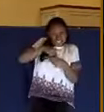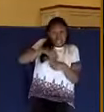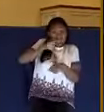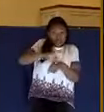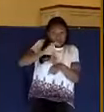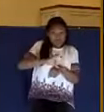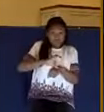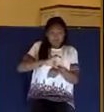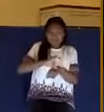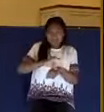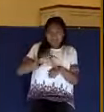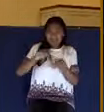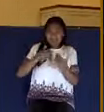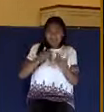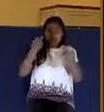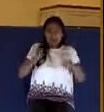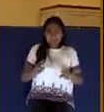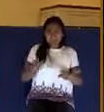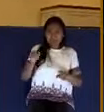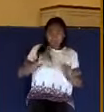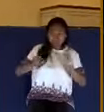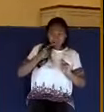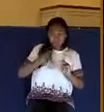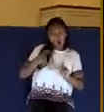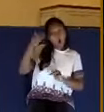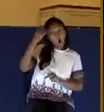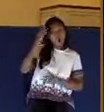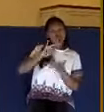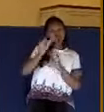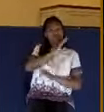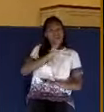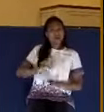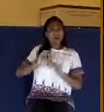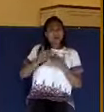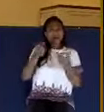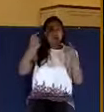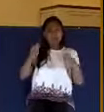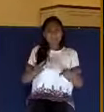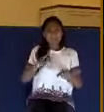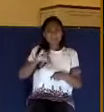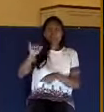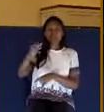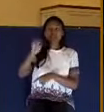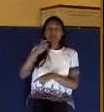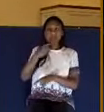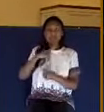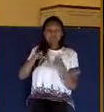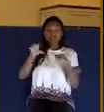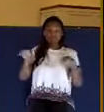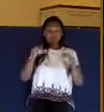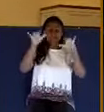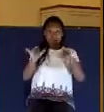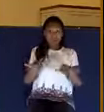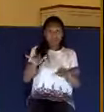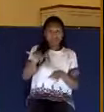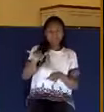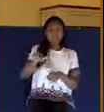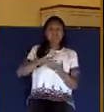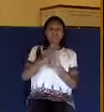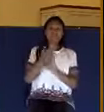know the Lord Jesus Christ. James says, You have become judges with evil motives.